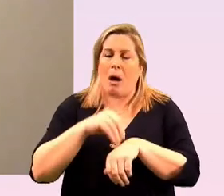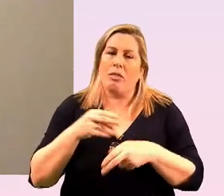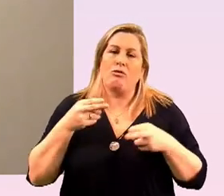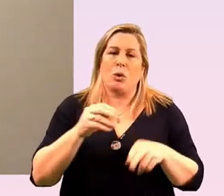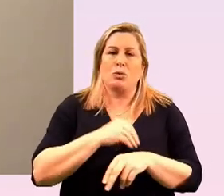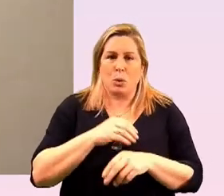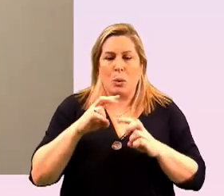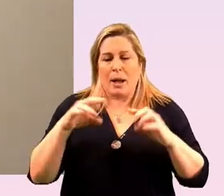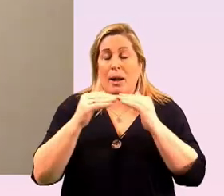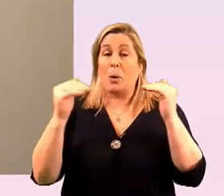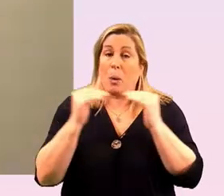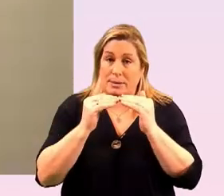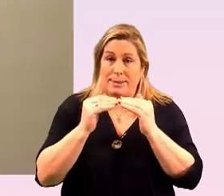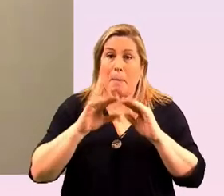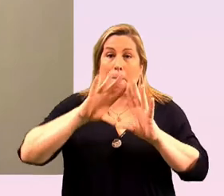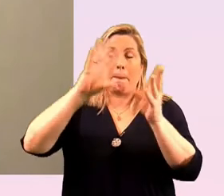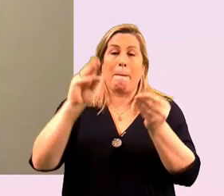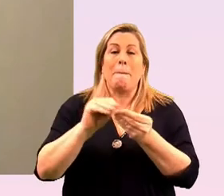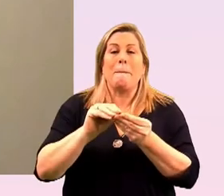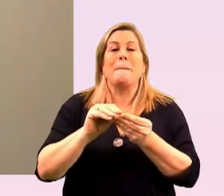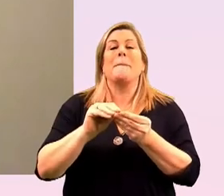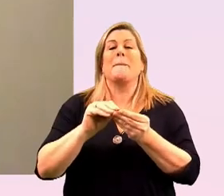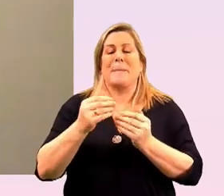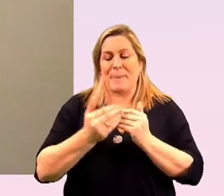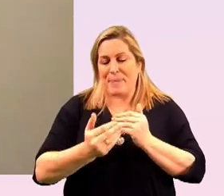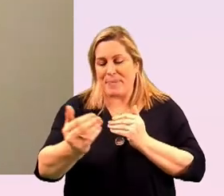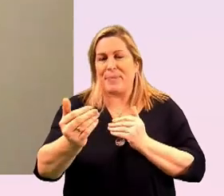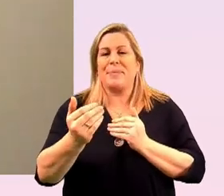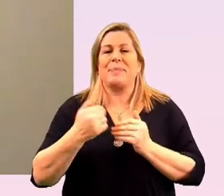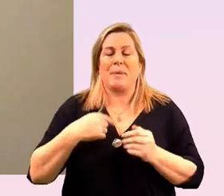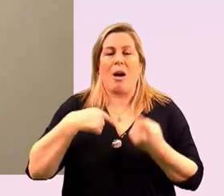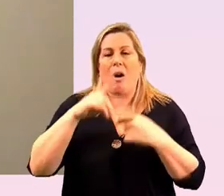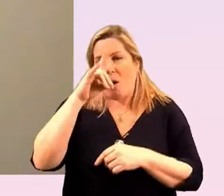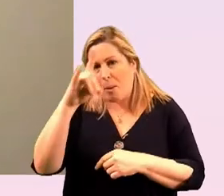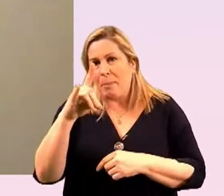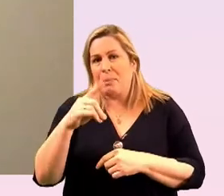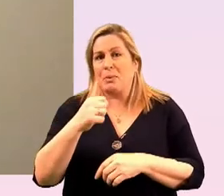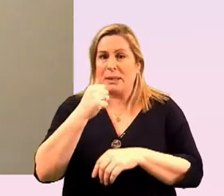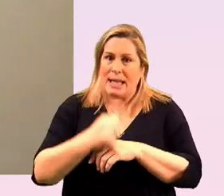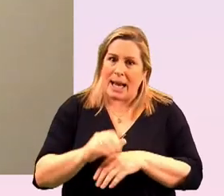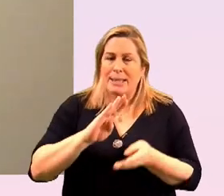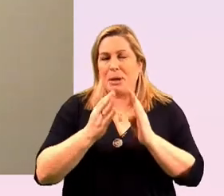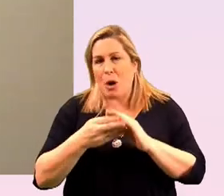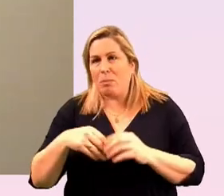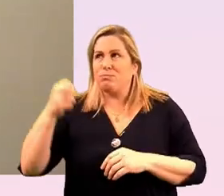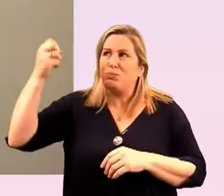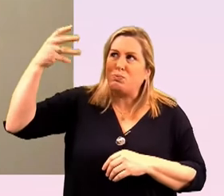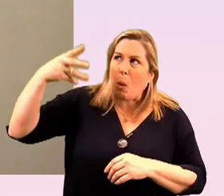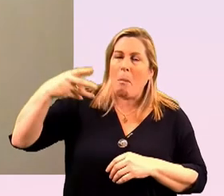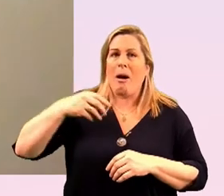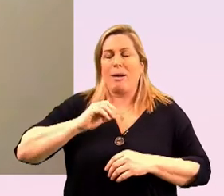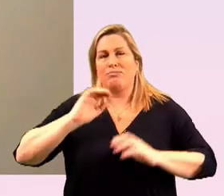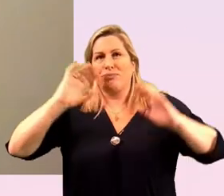in conclusion over the coming weeks it's our hope as well as the days getting longer warmer brighter